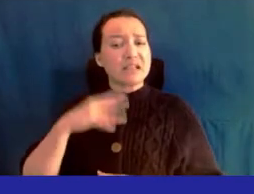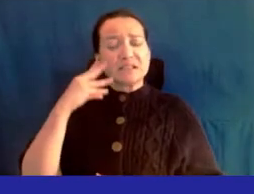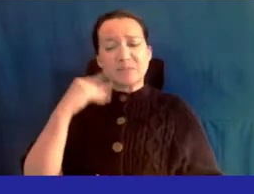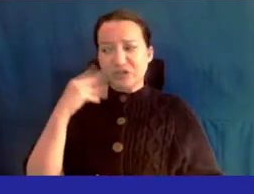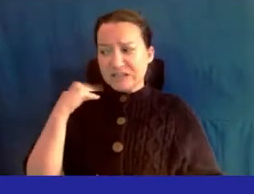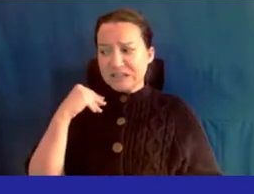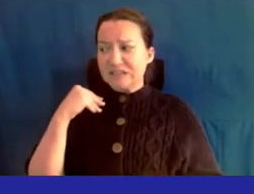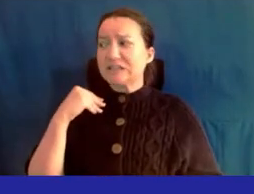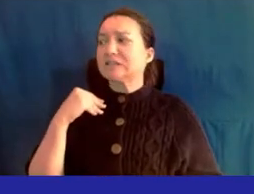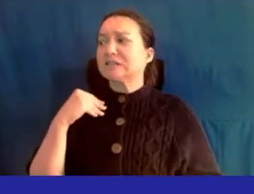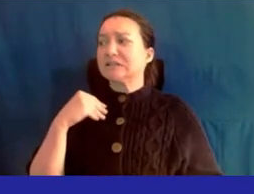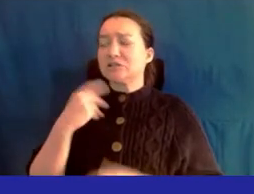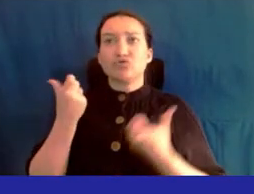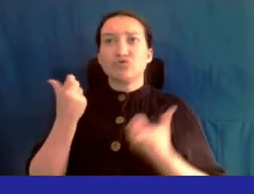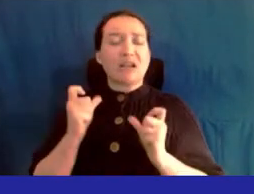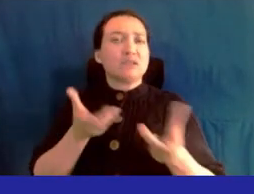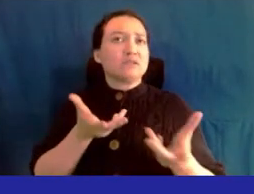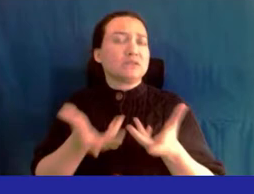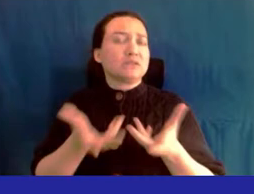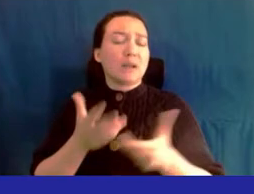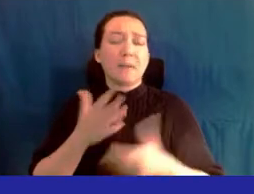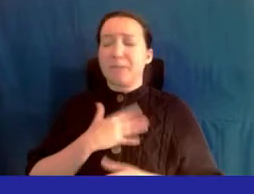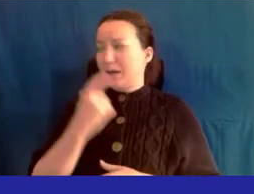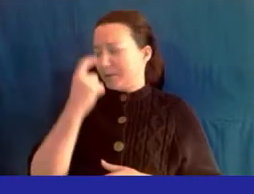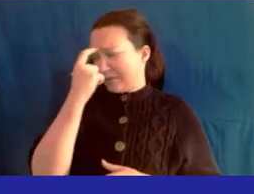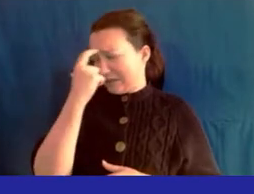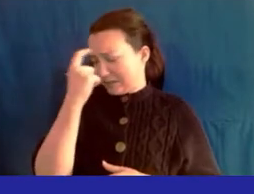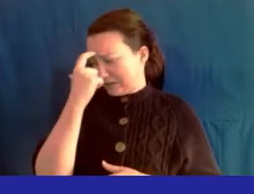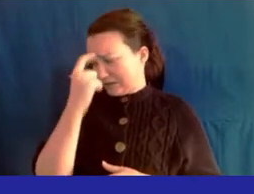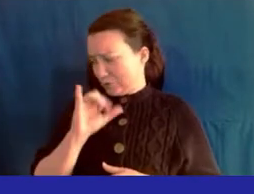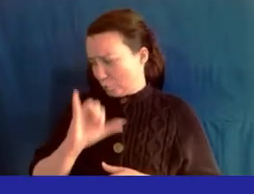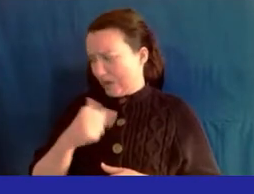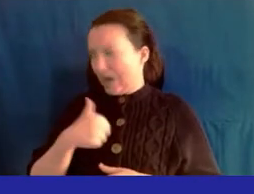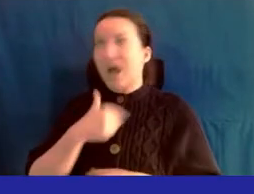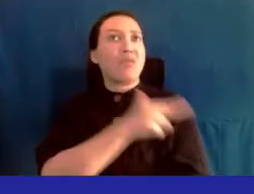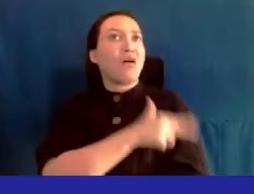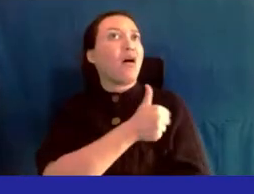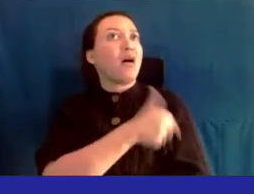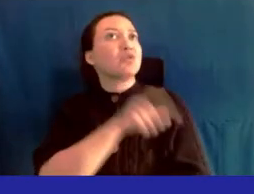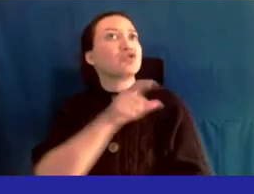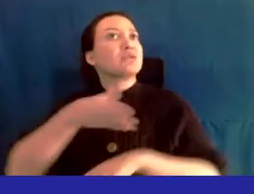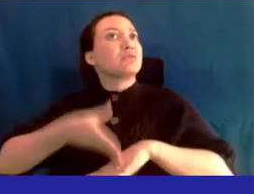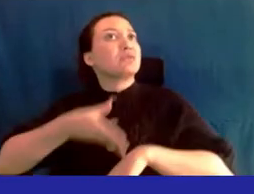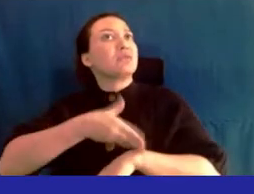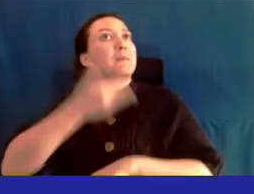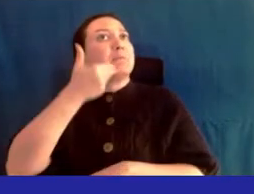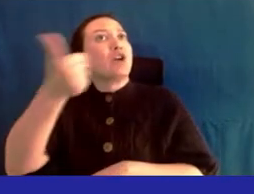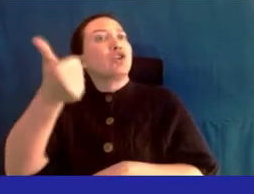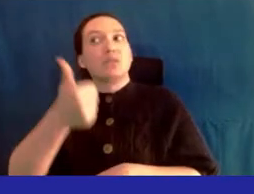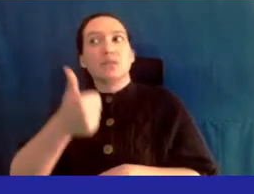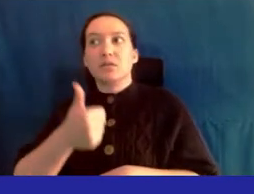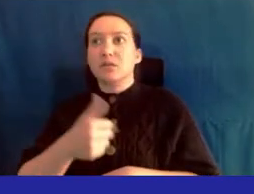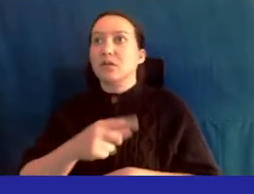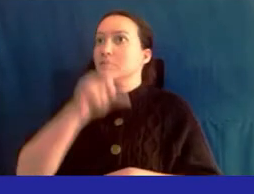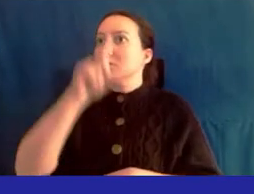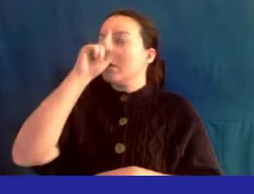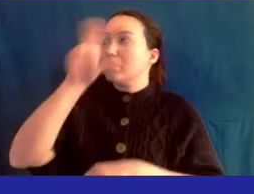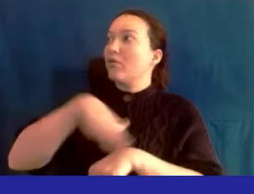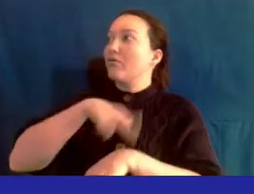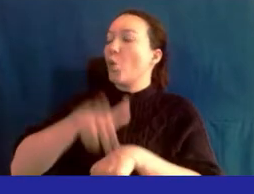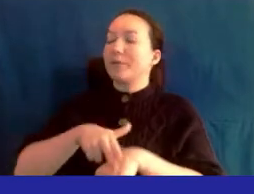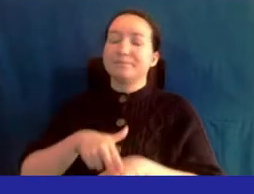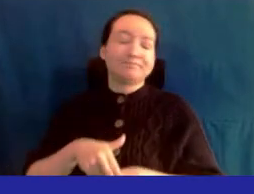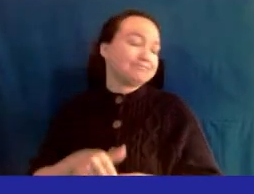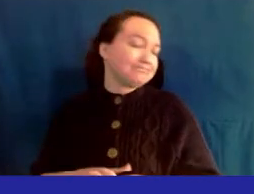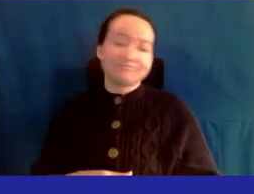I was trying to deal with because in my mind, I was thinking, I'm in the hospital. I'm supposed to be getting better. You would think. Not the